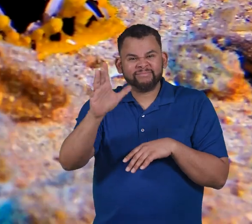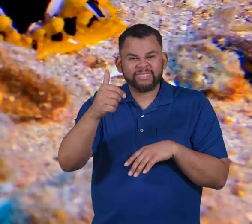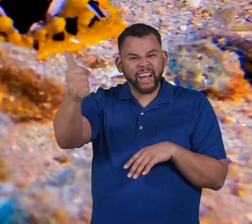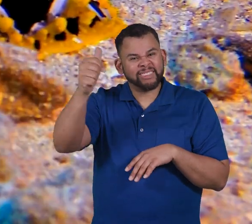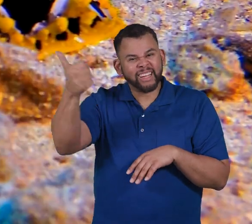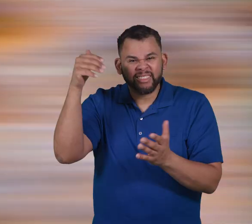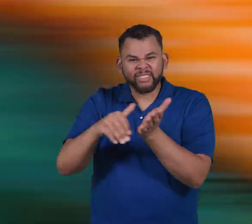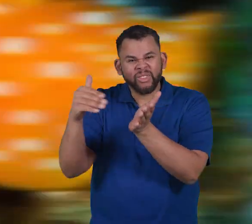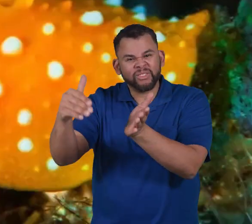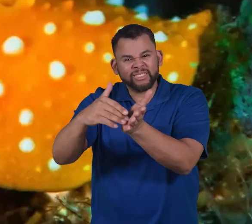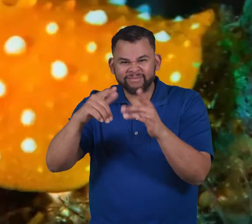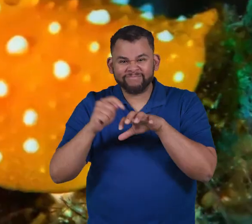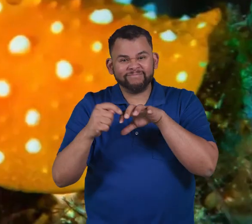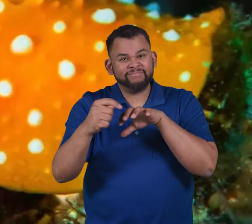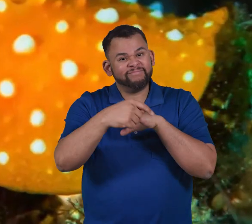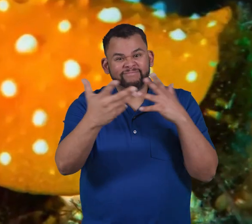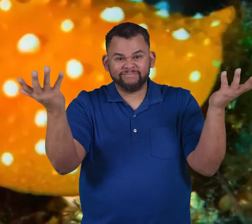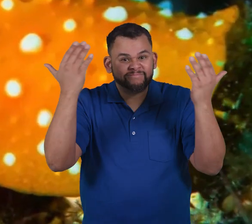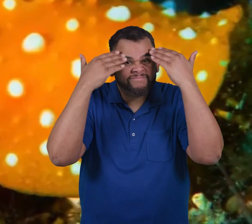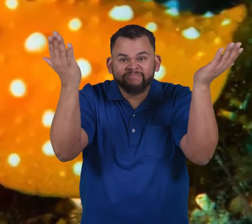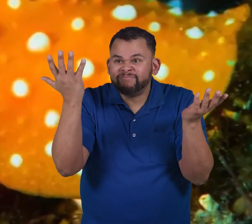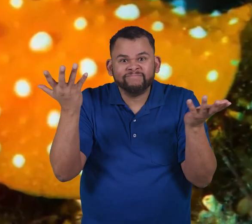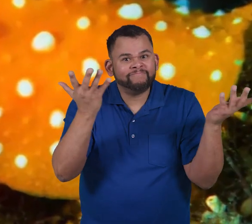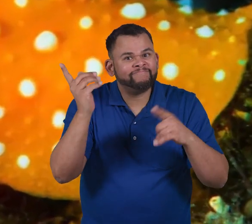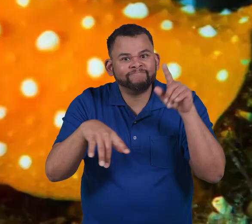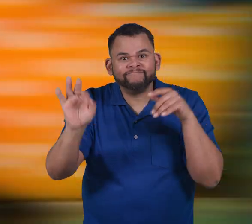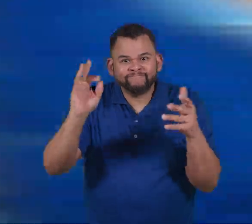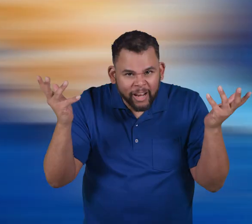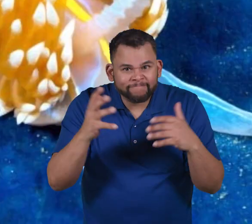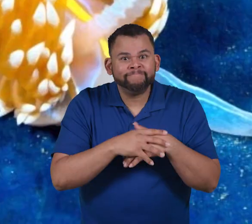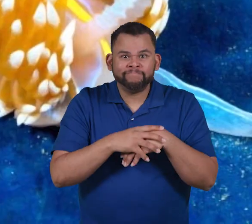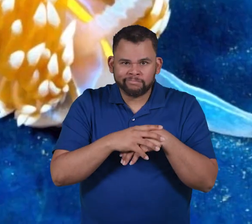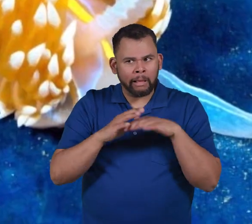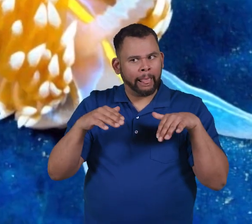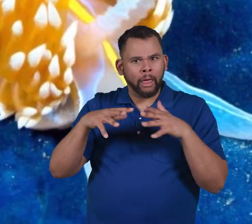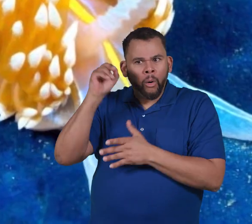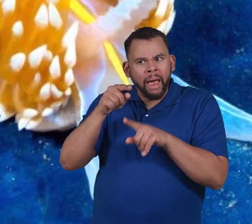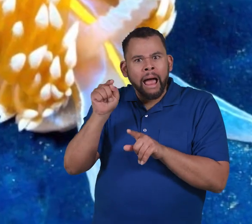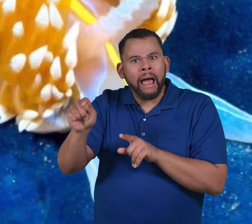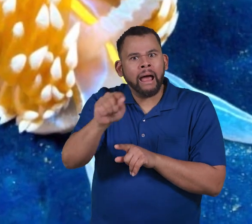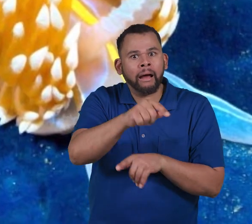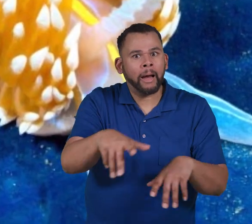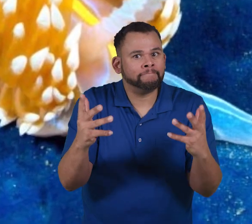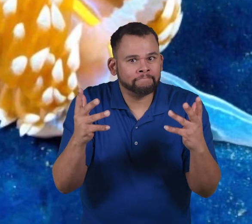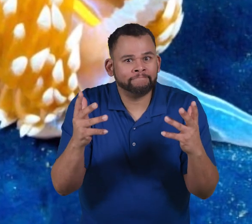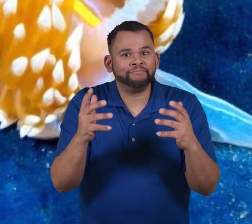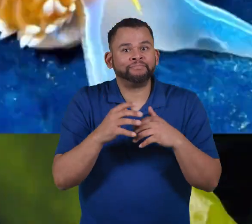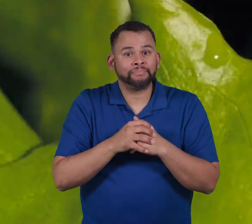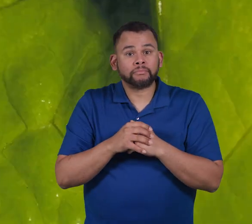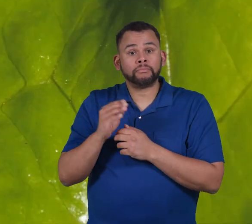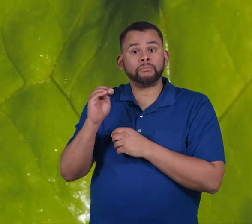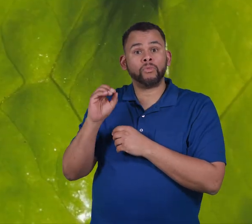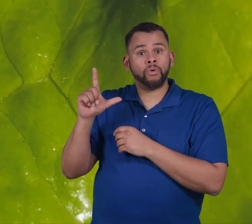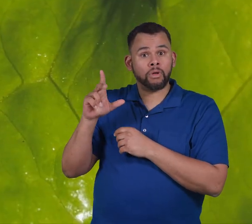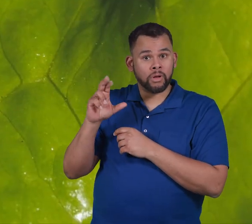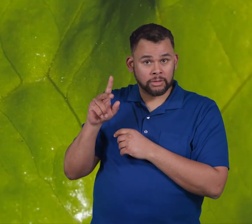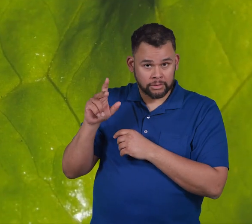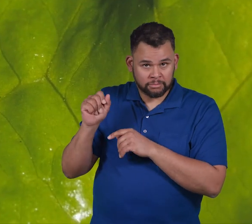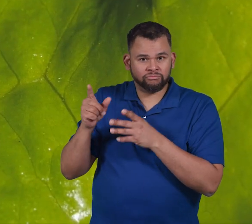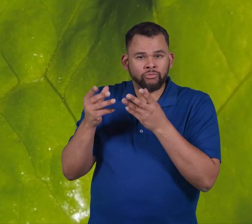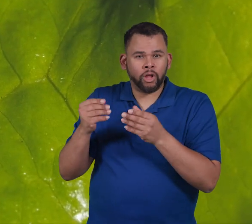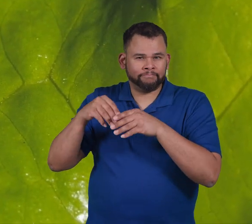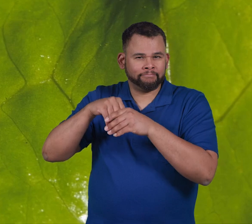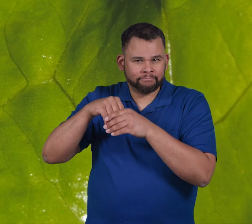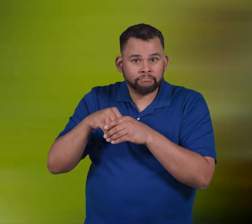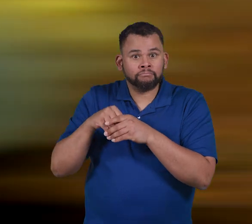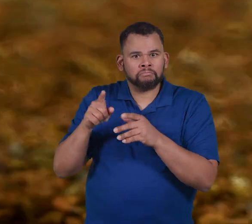There are probably tens of thousands of mollusks out there that we still know nothing about. Mollusks can